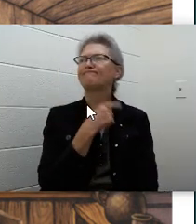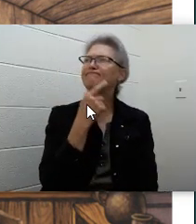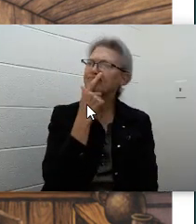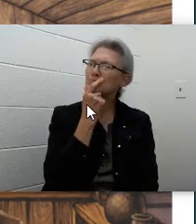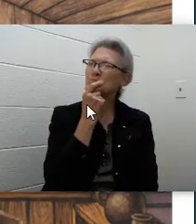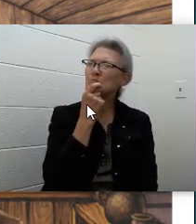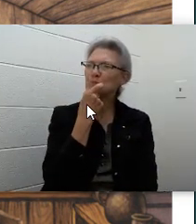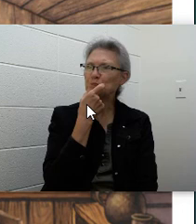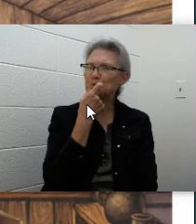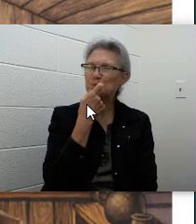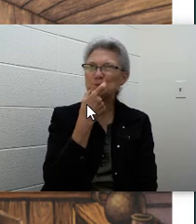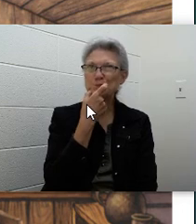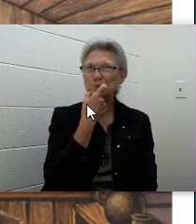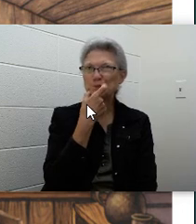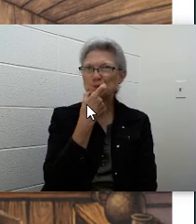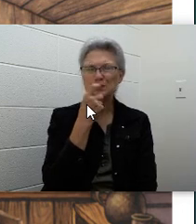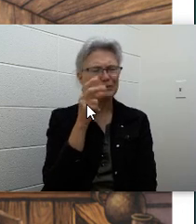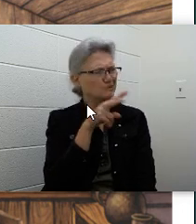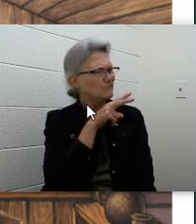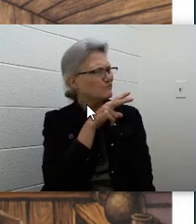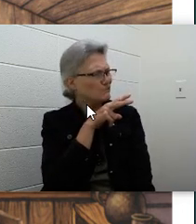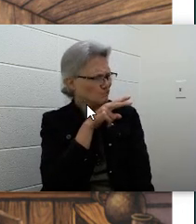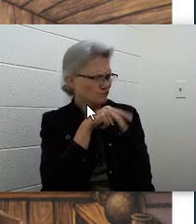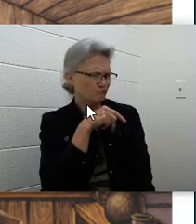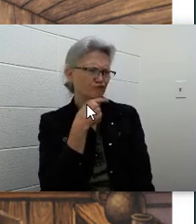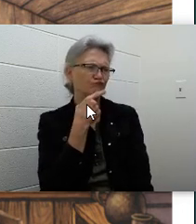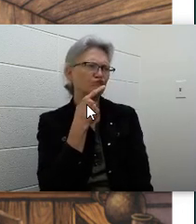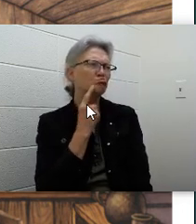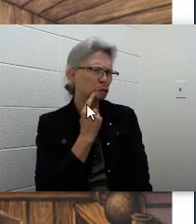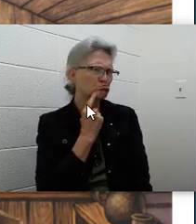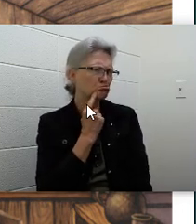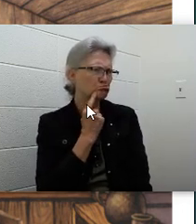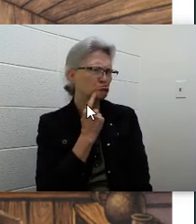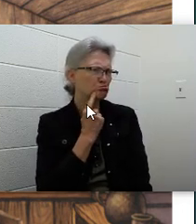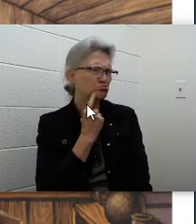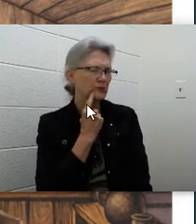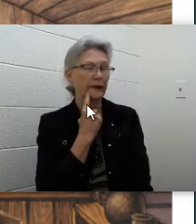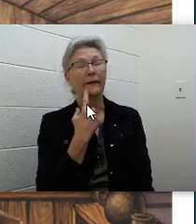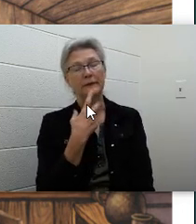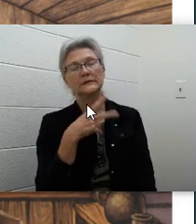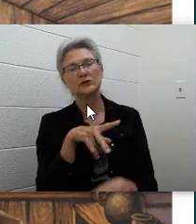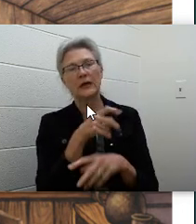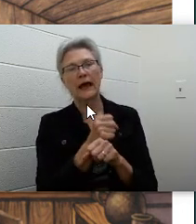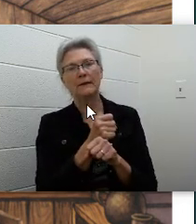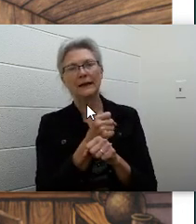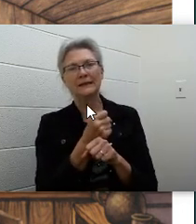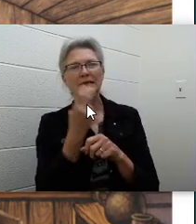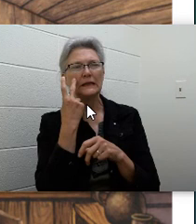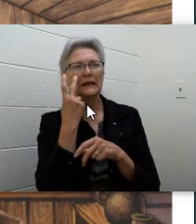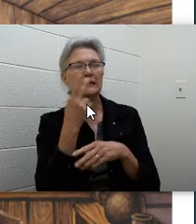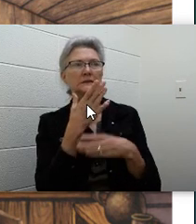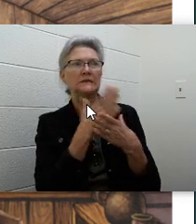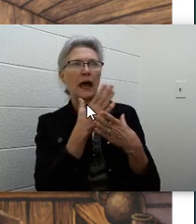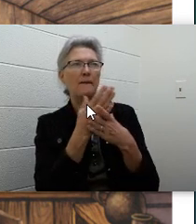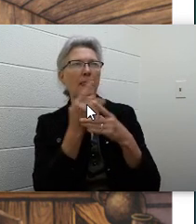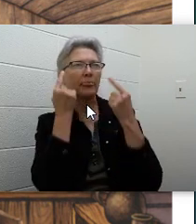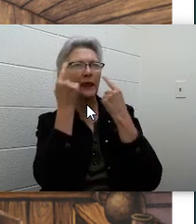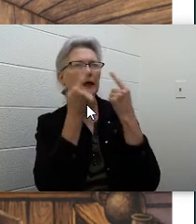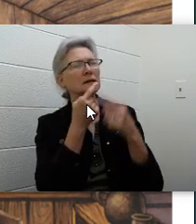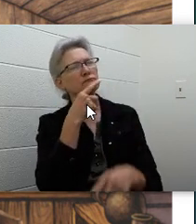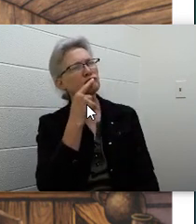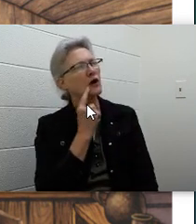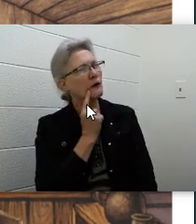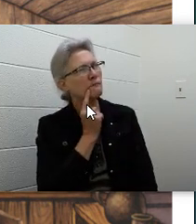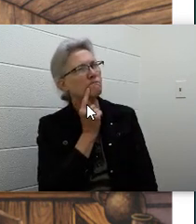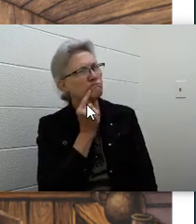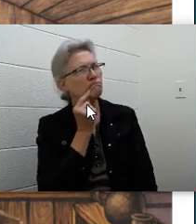looked into the air to his left, frowned. It was a habit of his. He seemed to need a pause and a frown every now